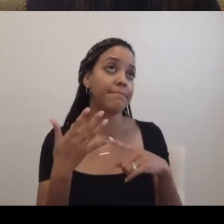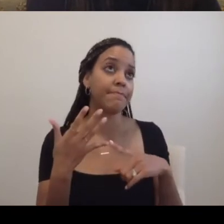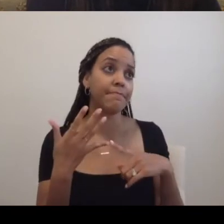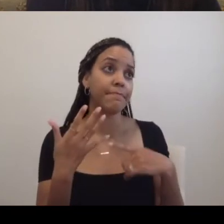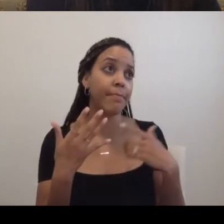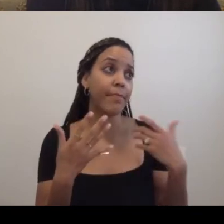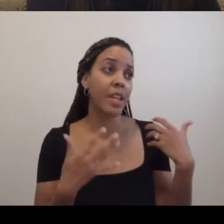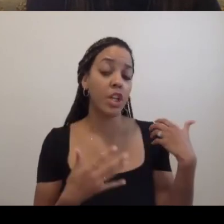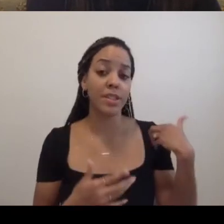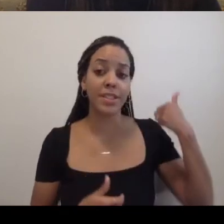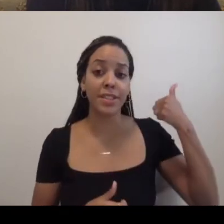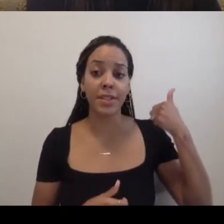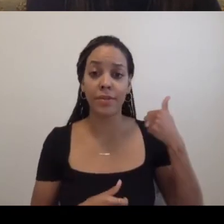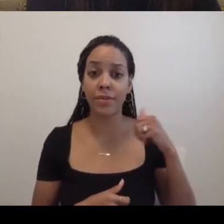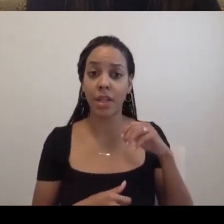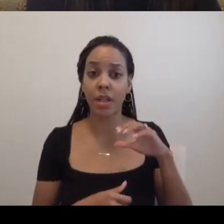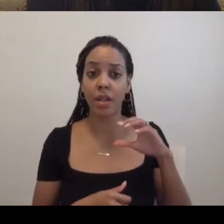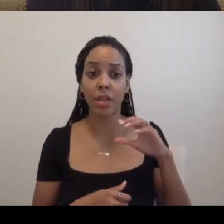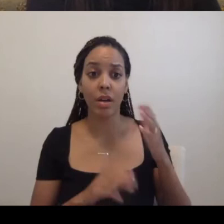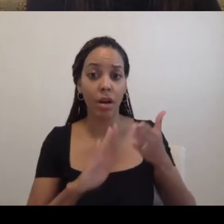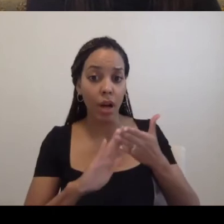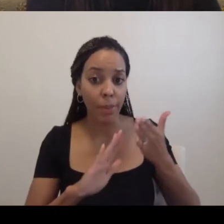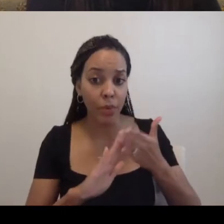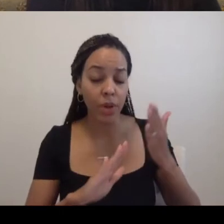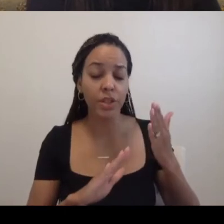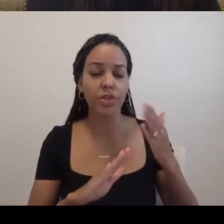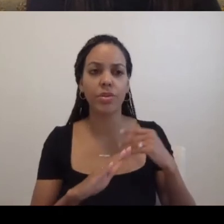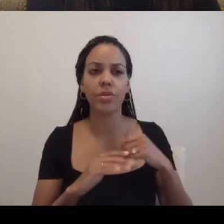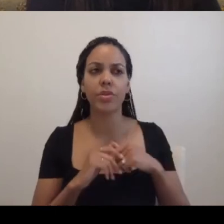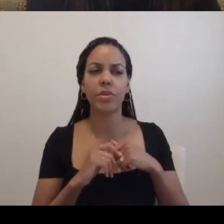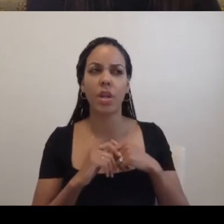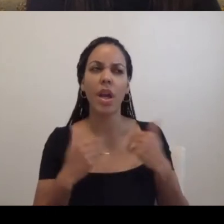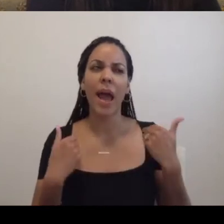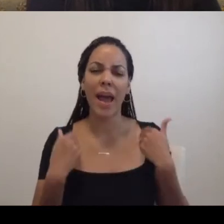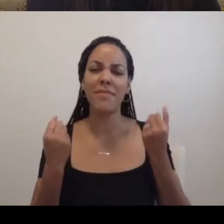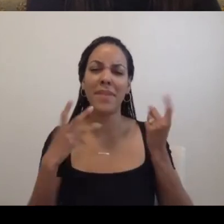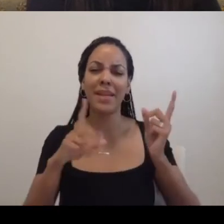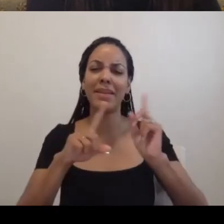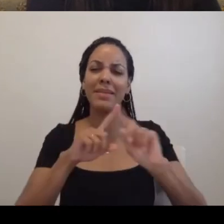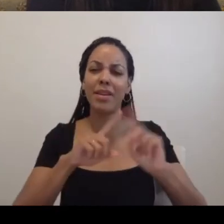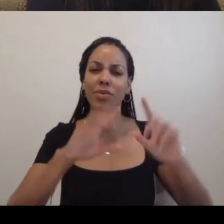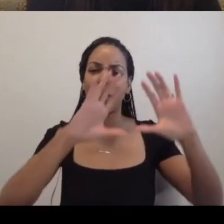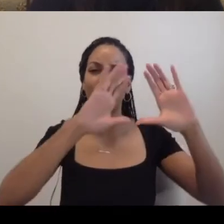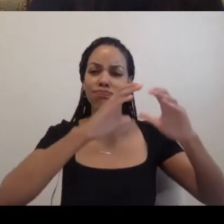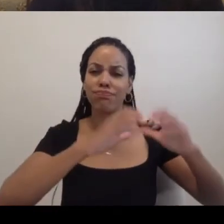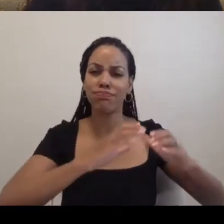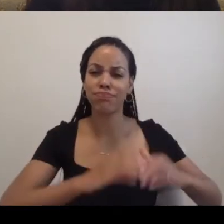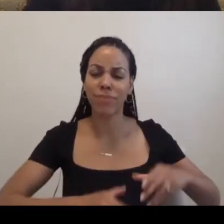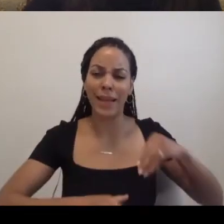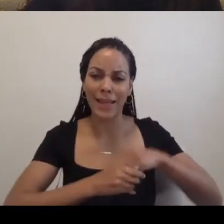chiefs, operations chiefs. There are multiple different kinds of